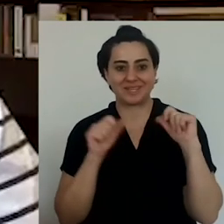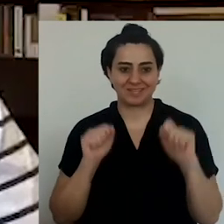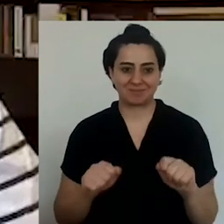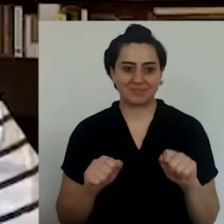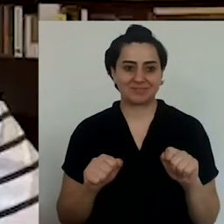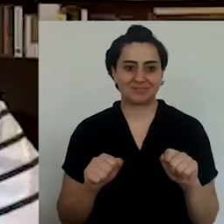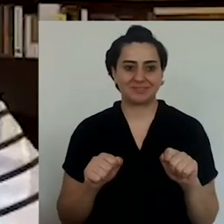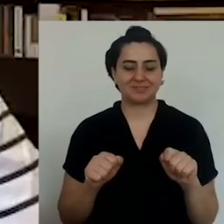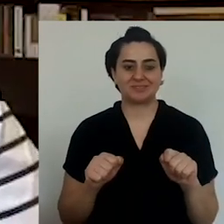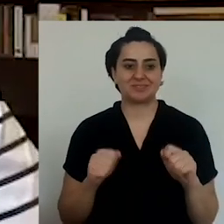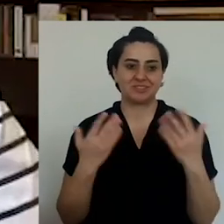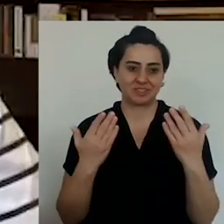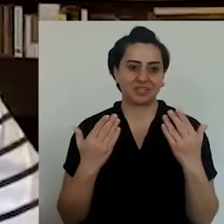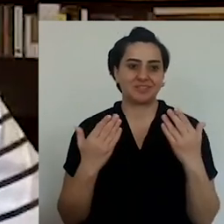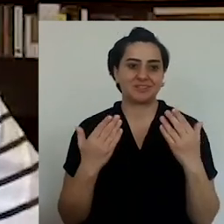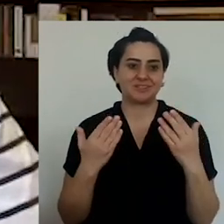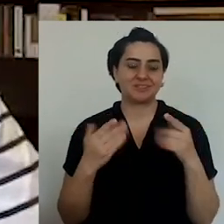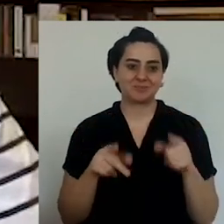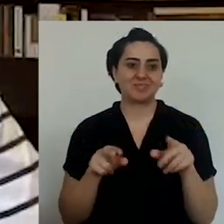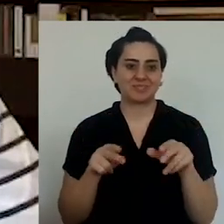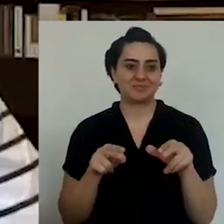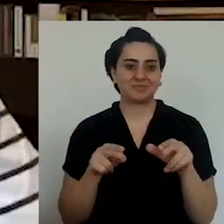has been really enjoyable. Thank you very much.